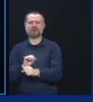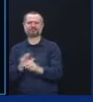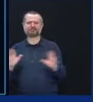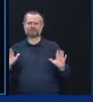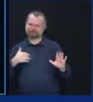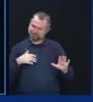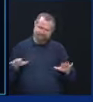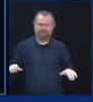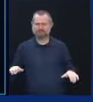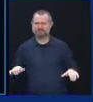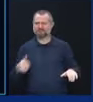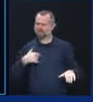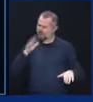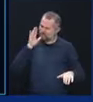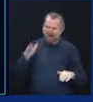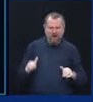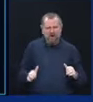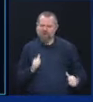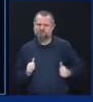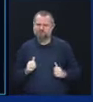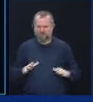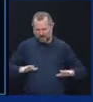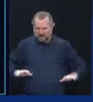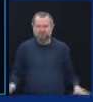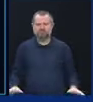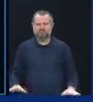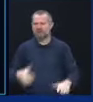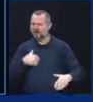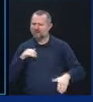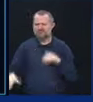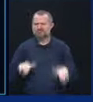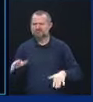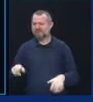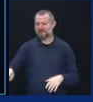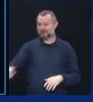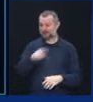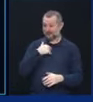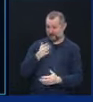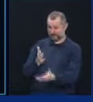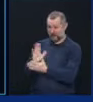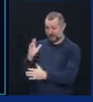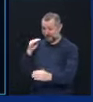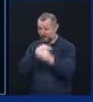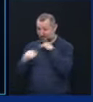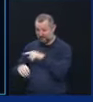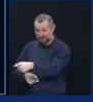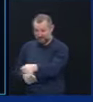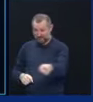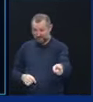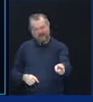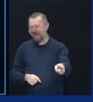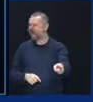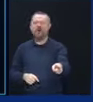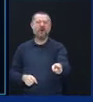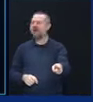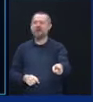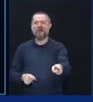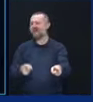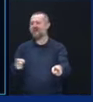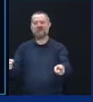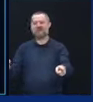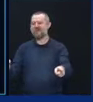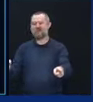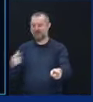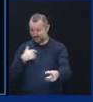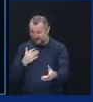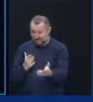aggressively because you have no right to lie, and you have no right to hurt